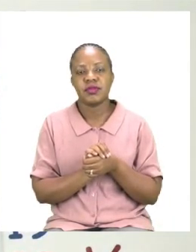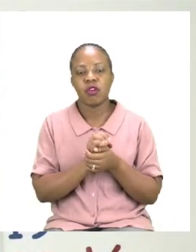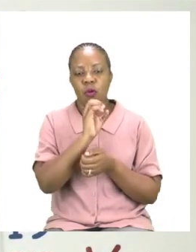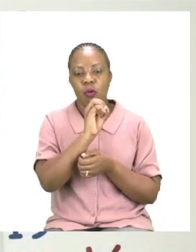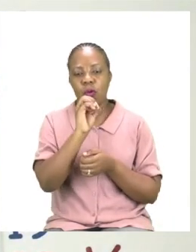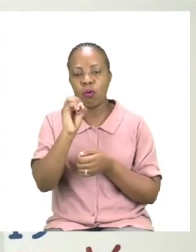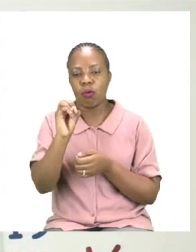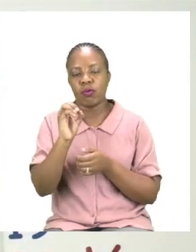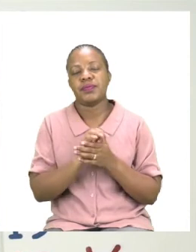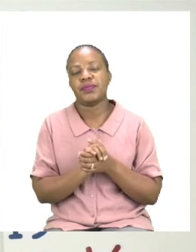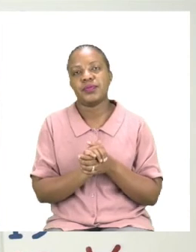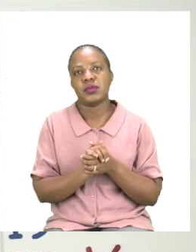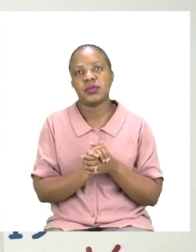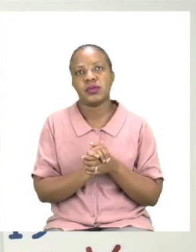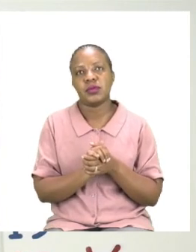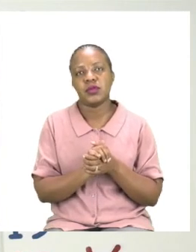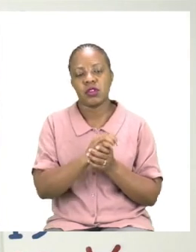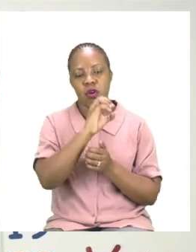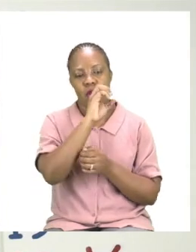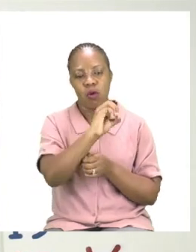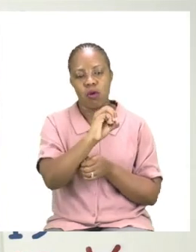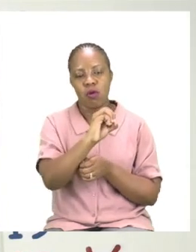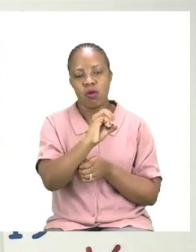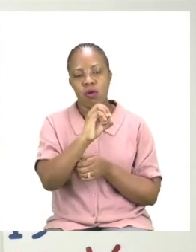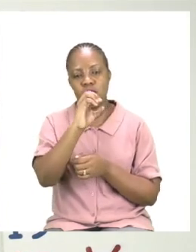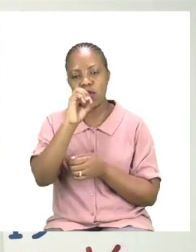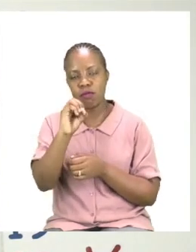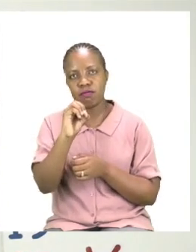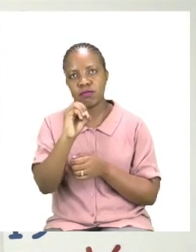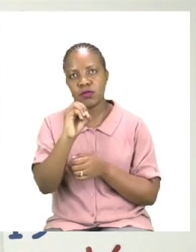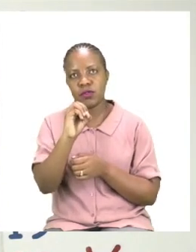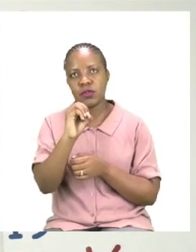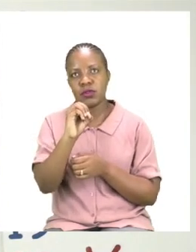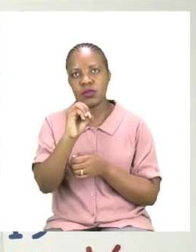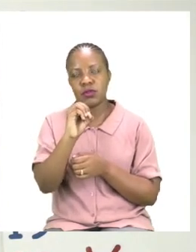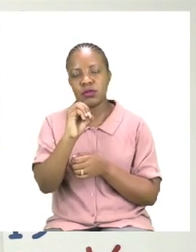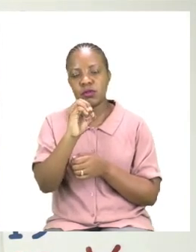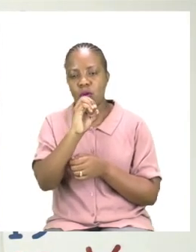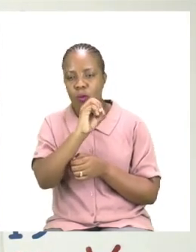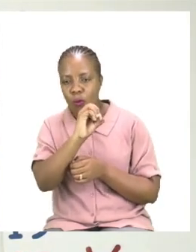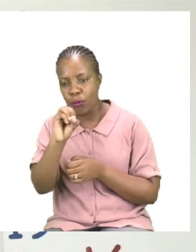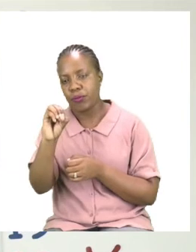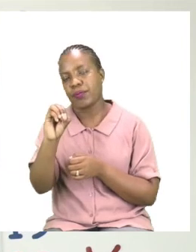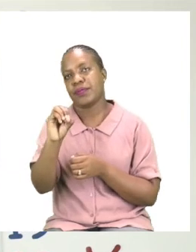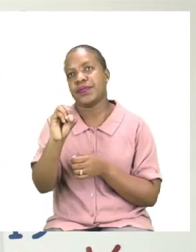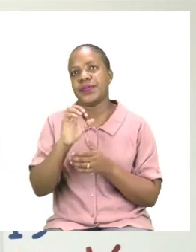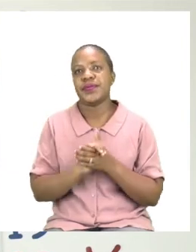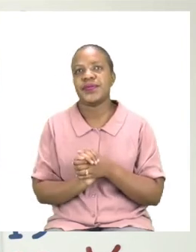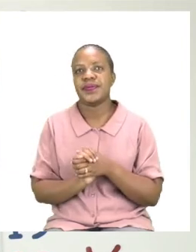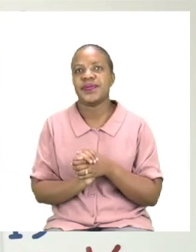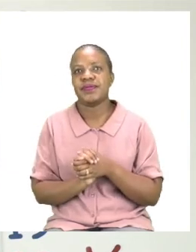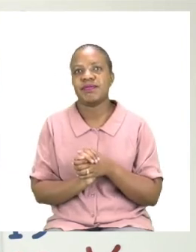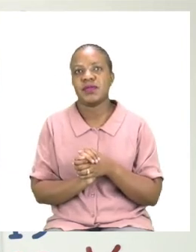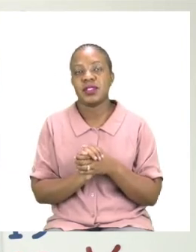O and O it makes OOO. So when the two